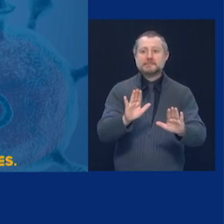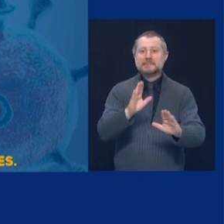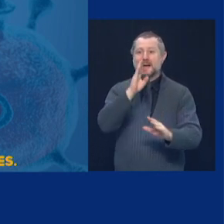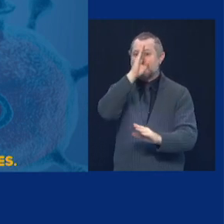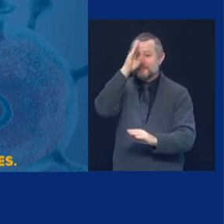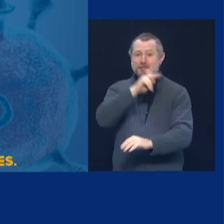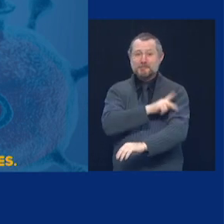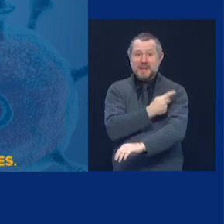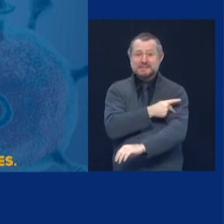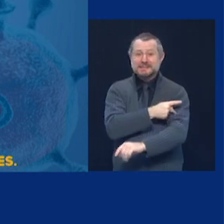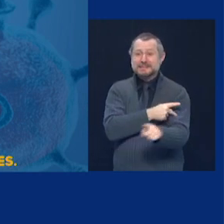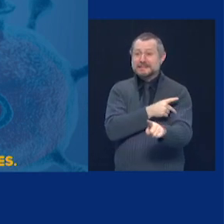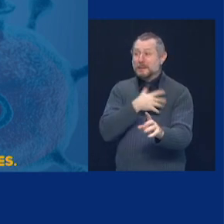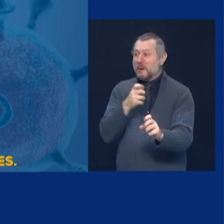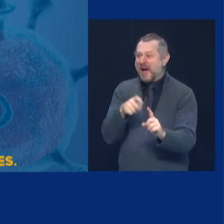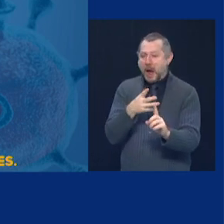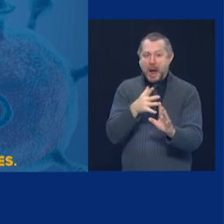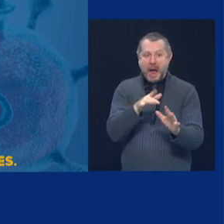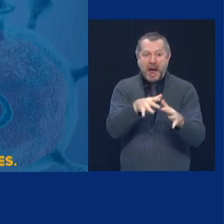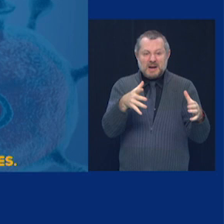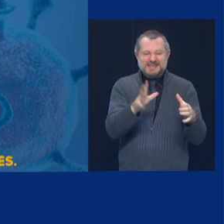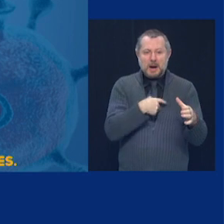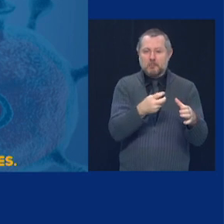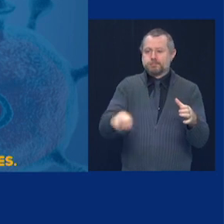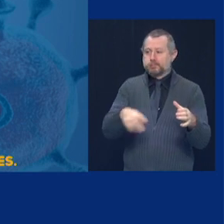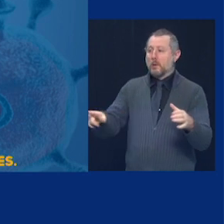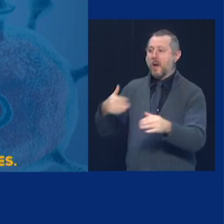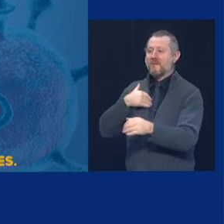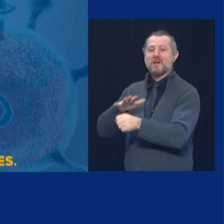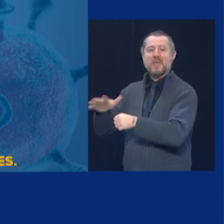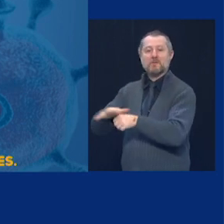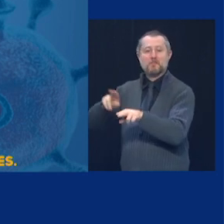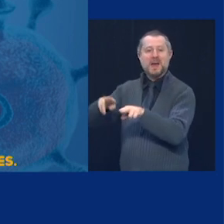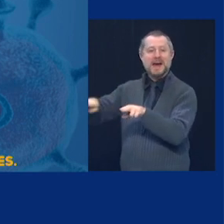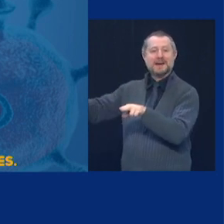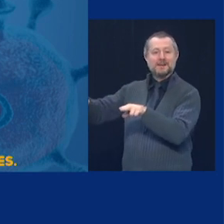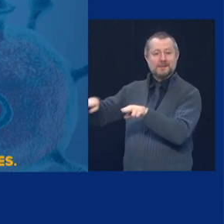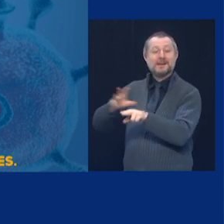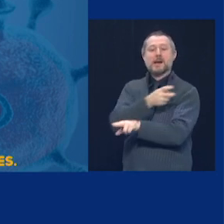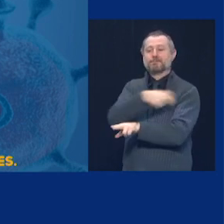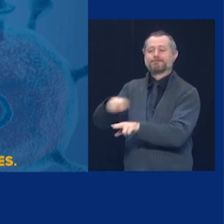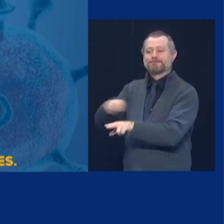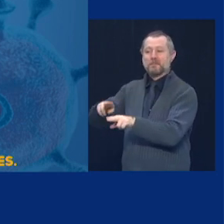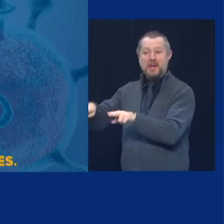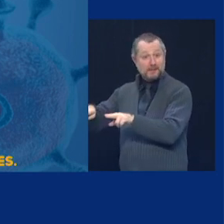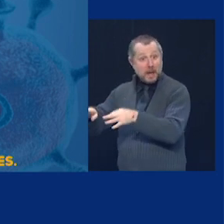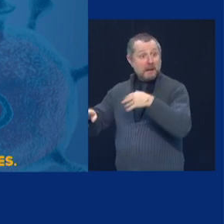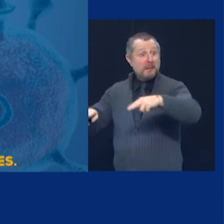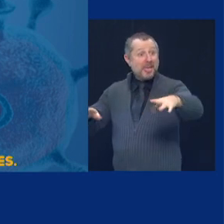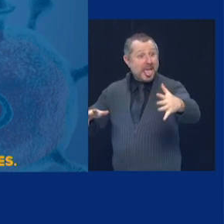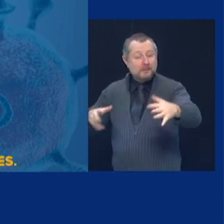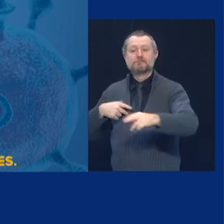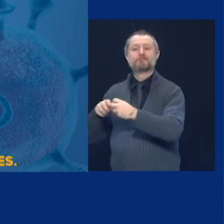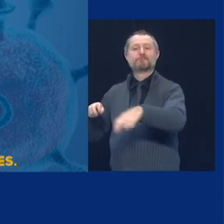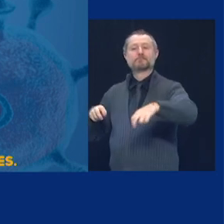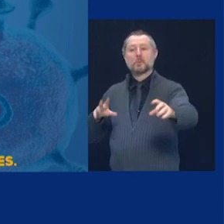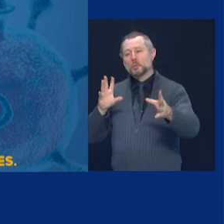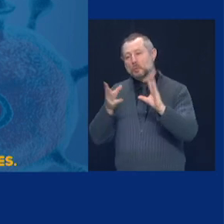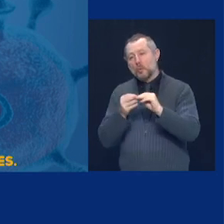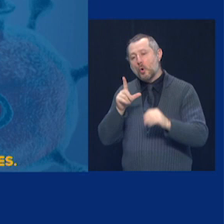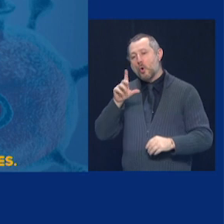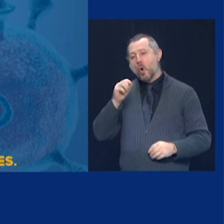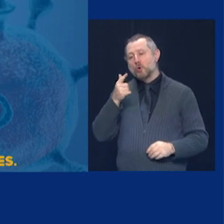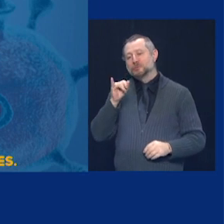hospitals that have a greater capacity. So it is a management logistical nightmare, and the more